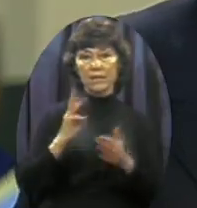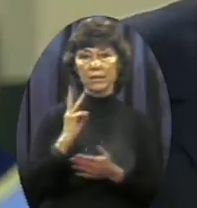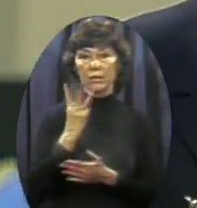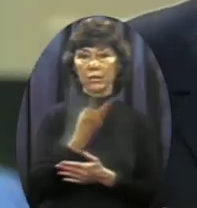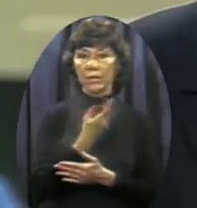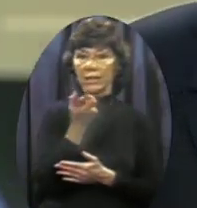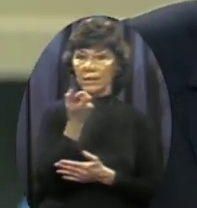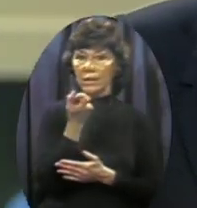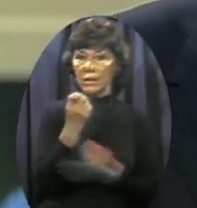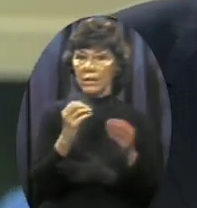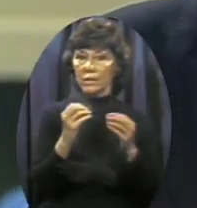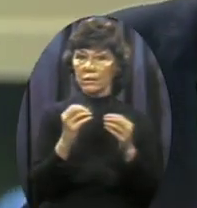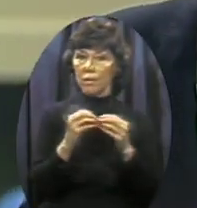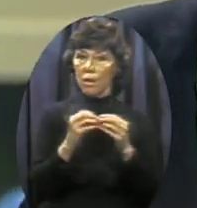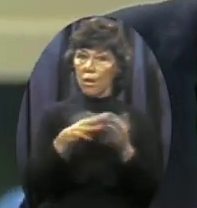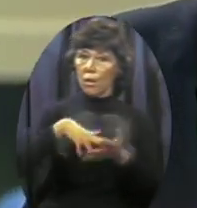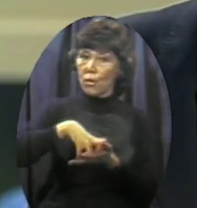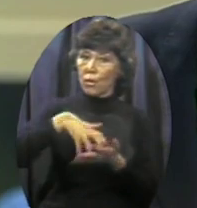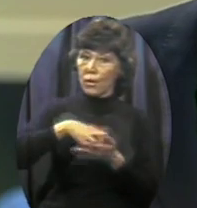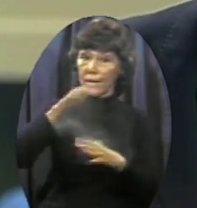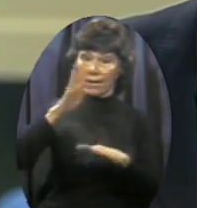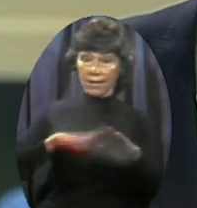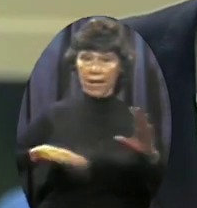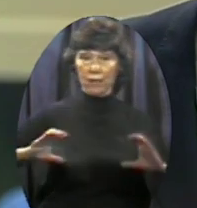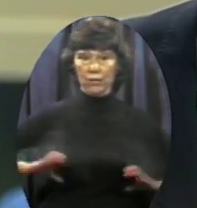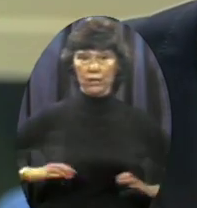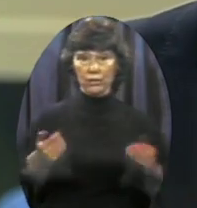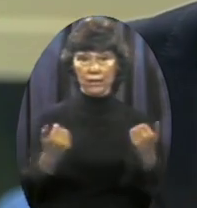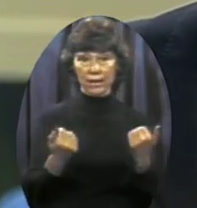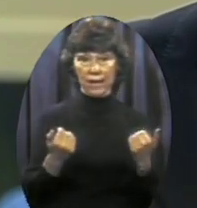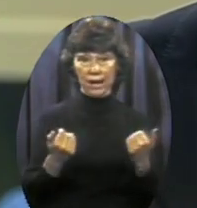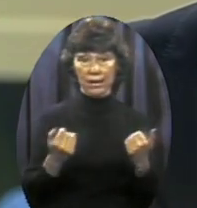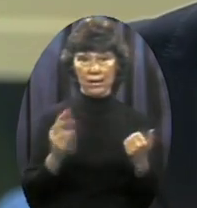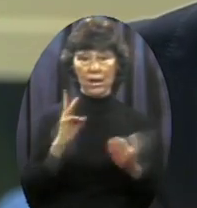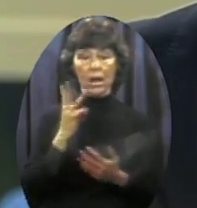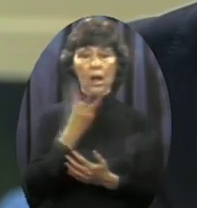But that would mean That would mean a holocaust